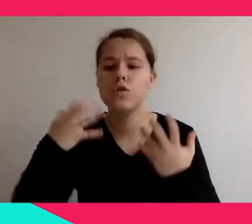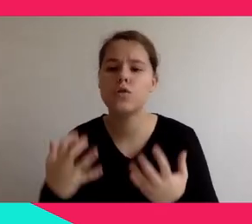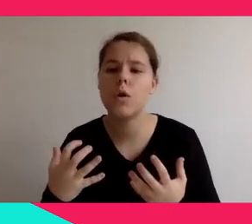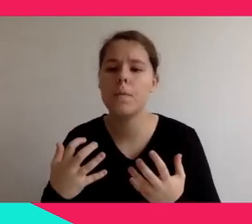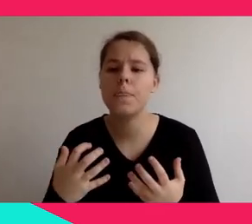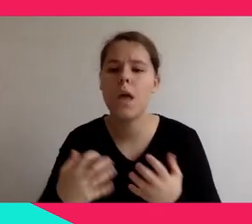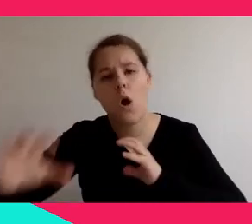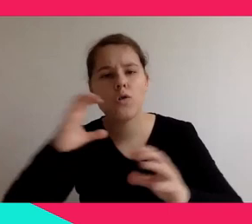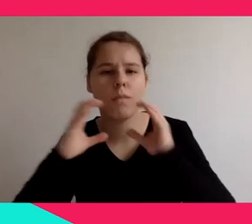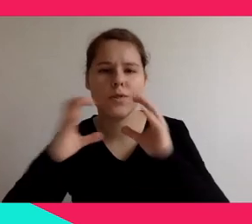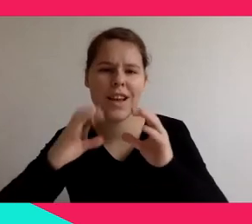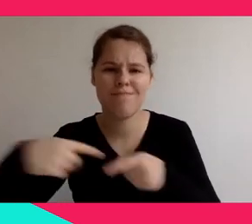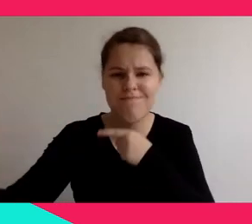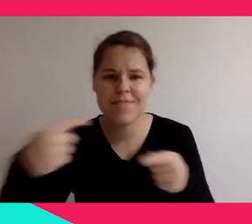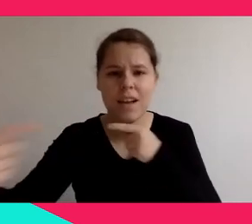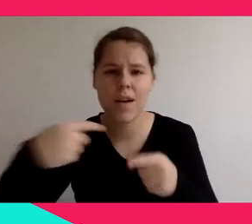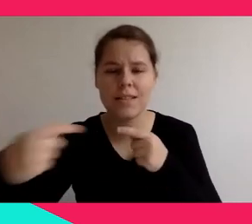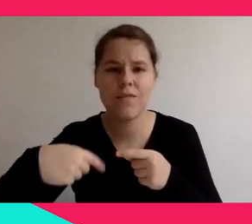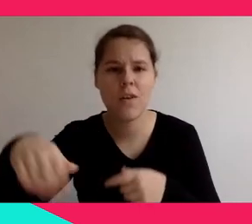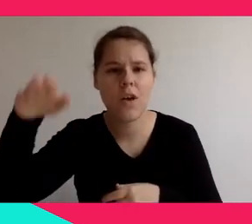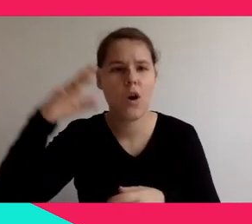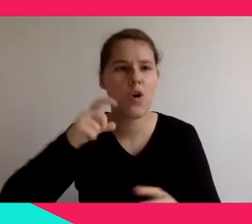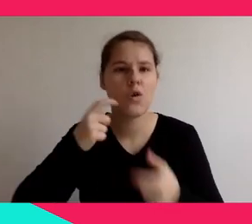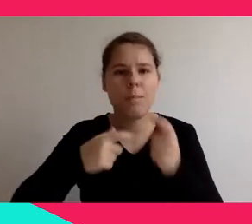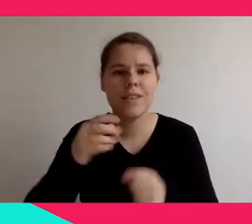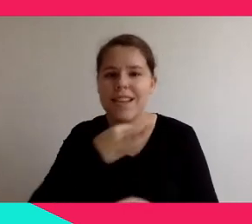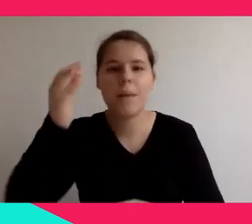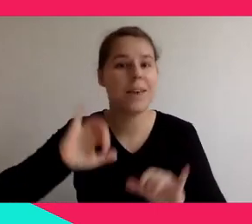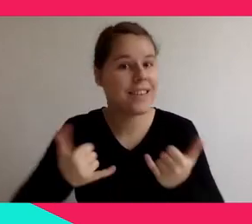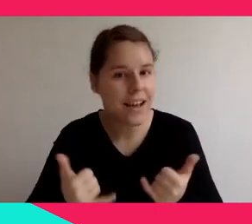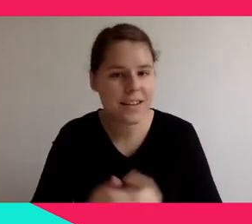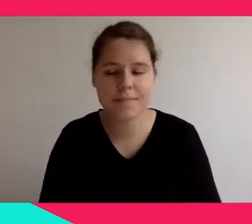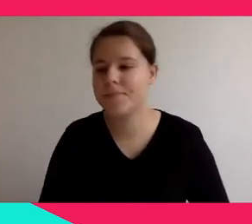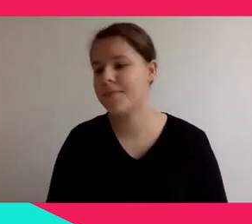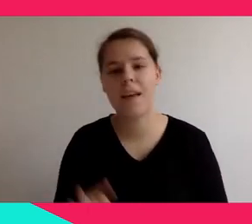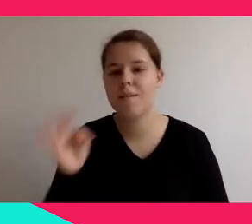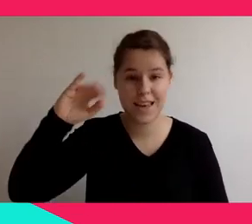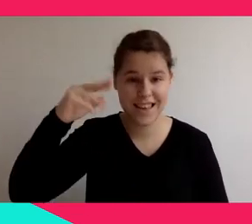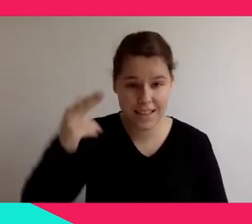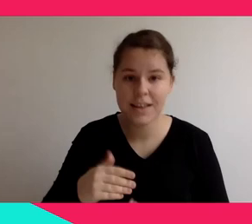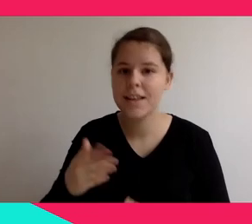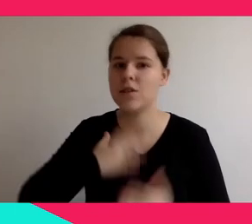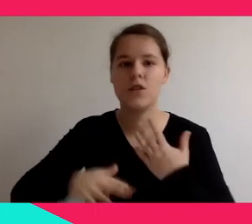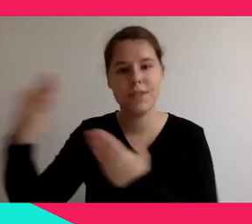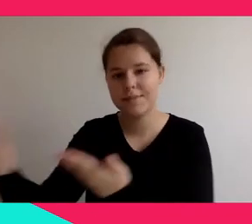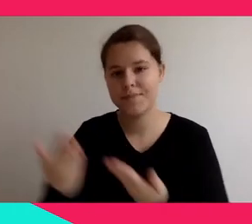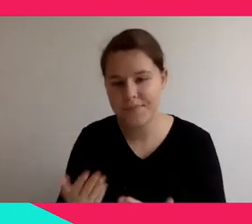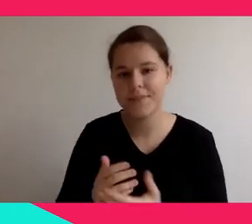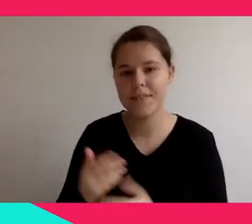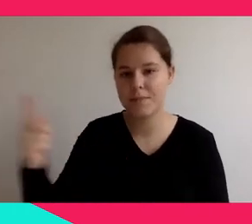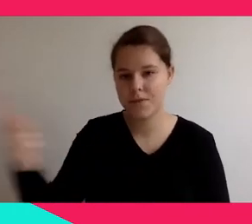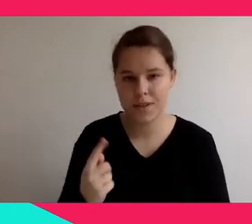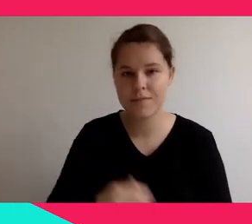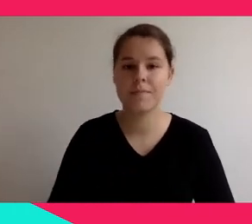Fabien, it is a great honor to have you here today with us and the floor is yours. Hello. Thank you very much